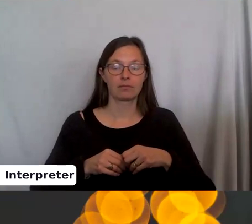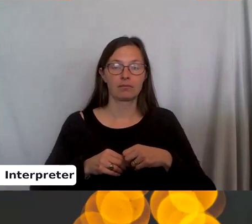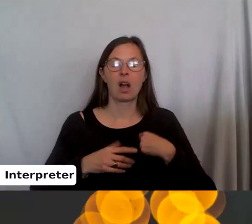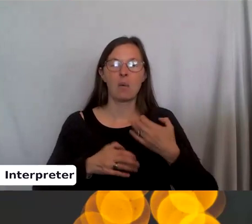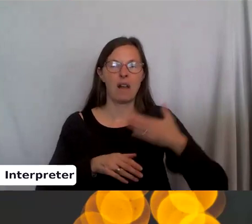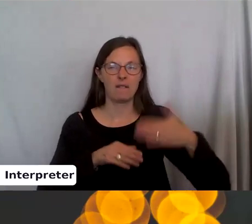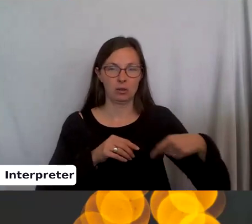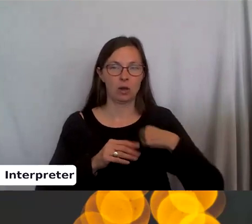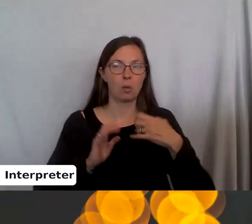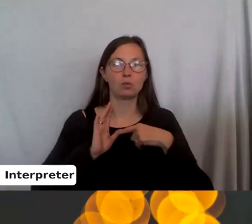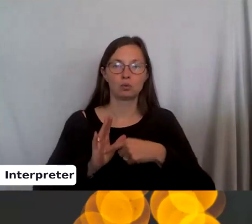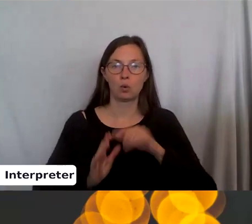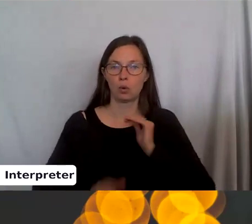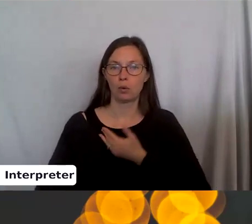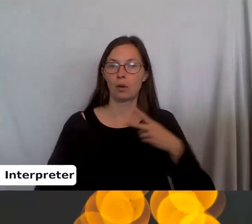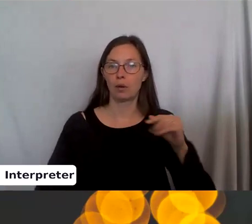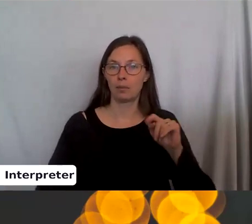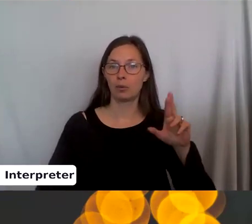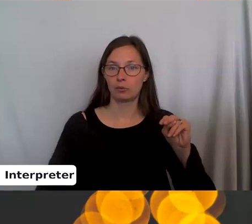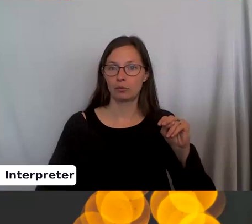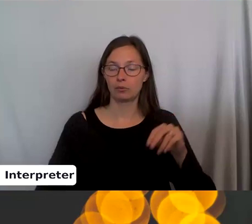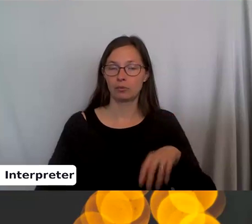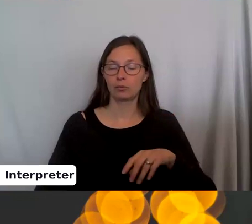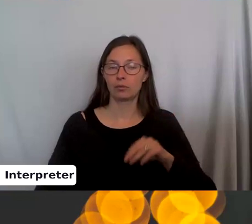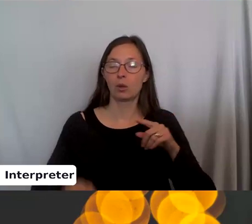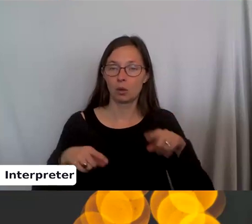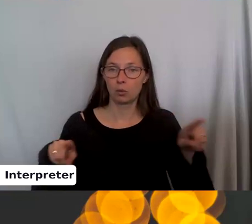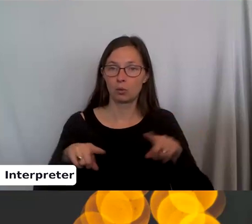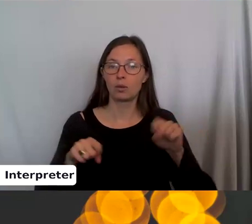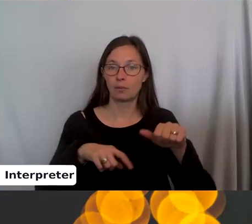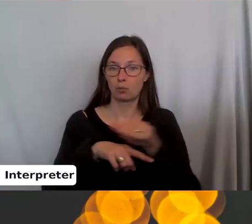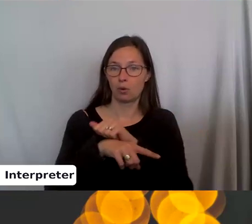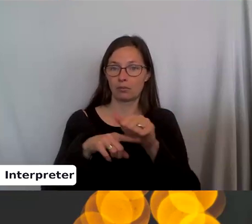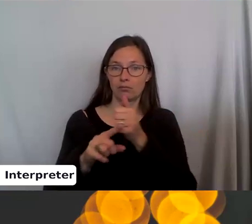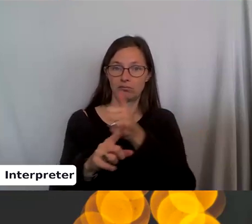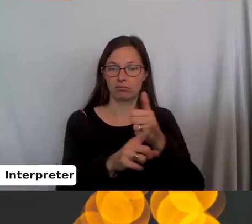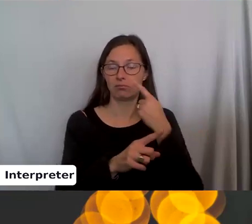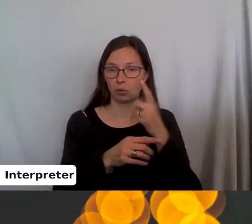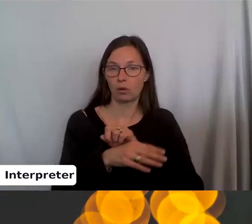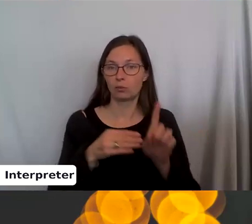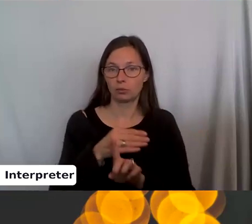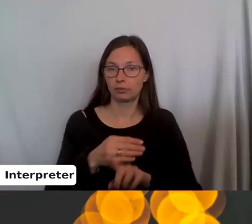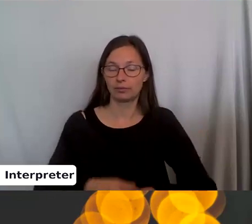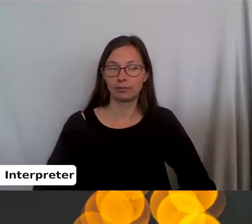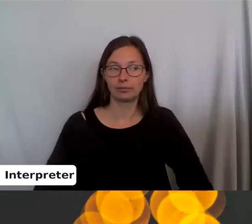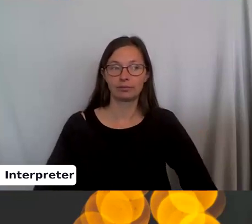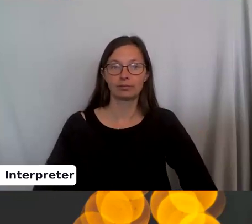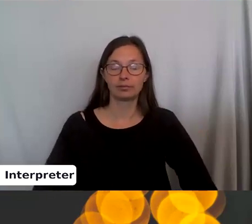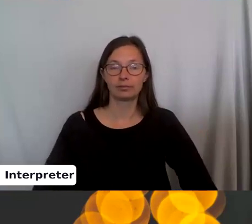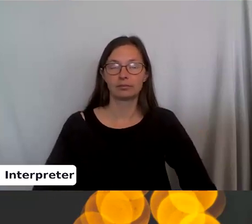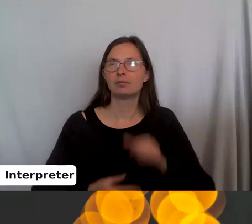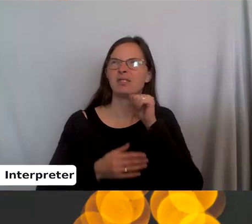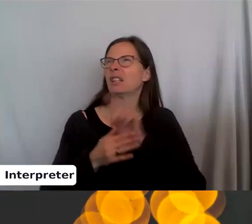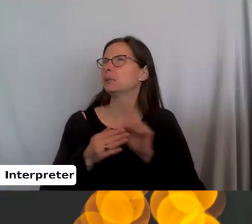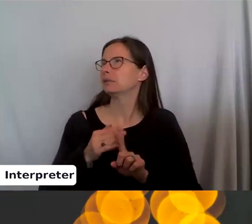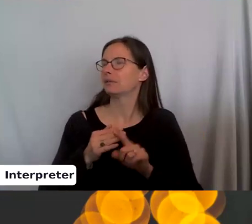can show you the pattern and then you can practice on your own for next week. Or not next